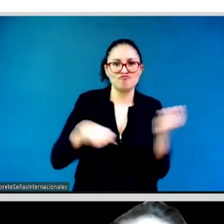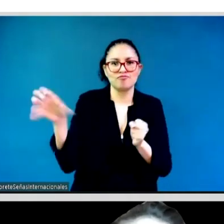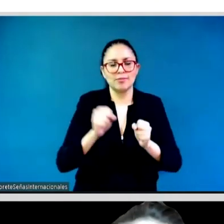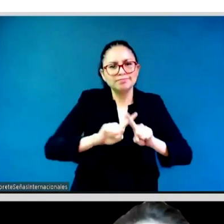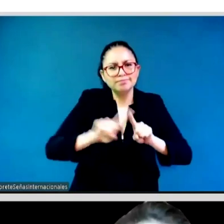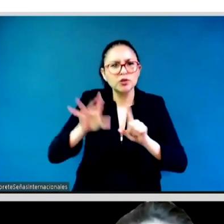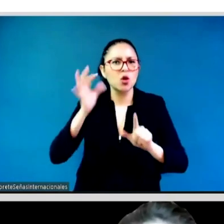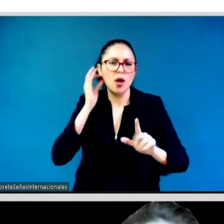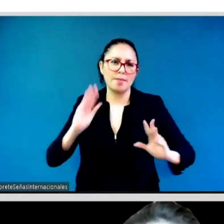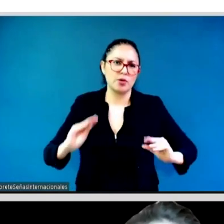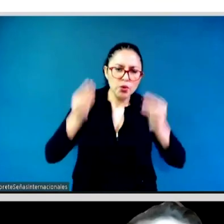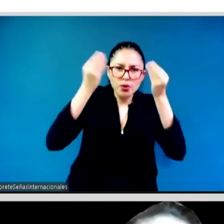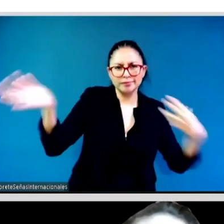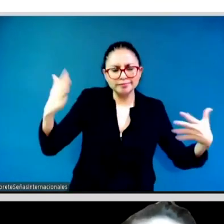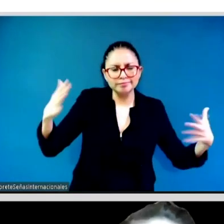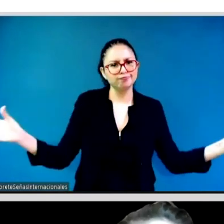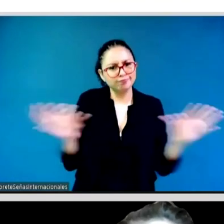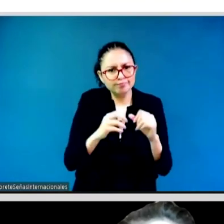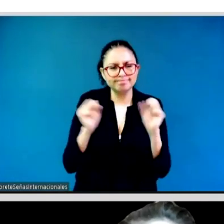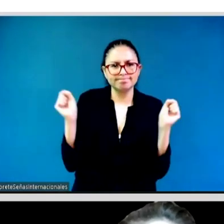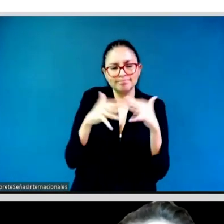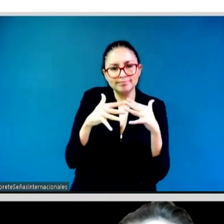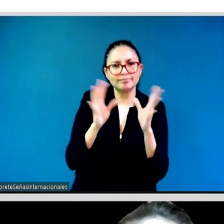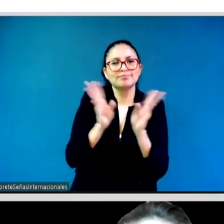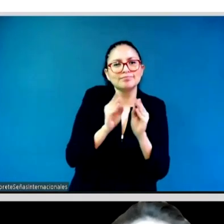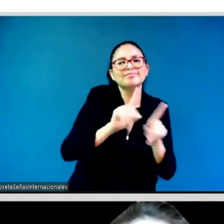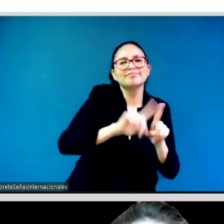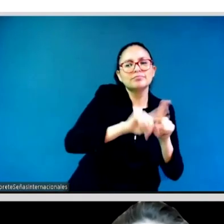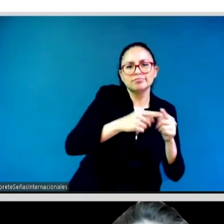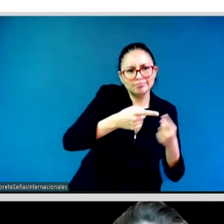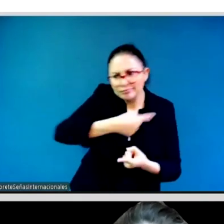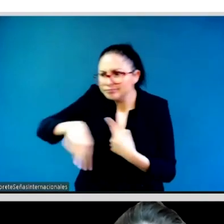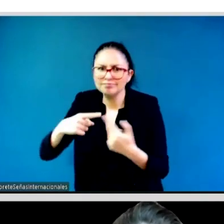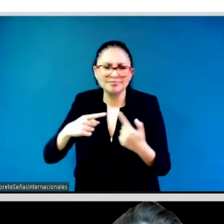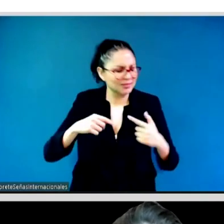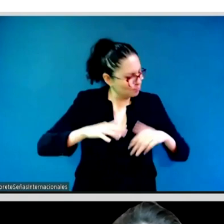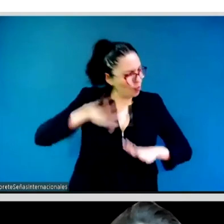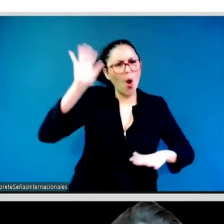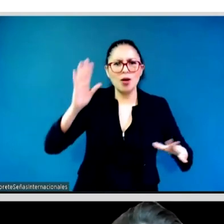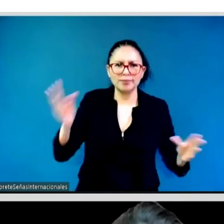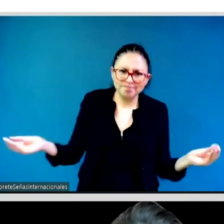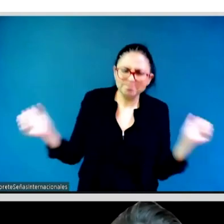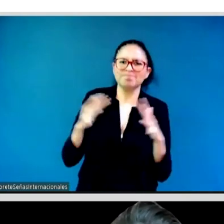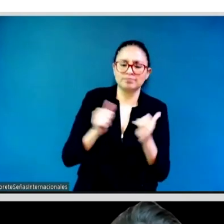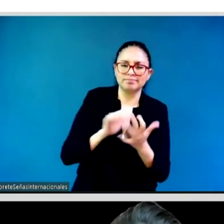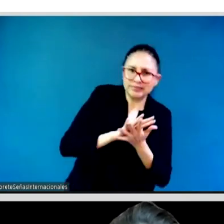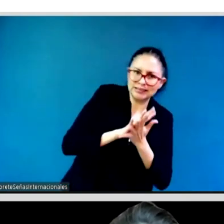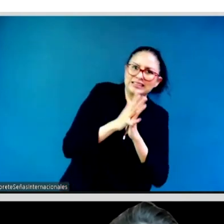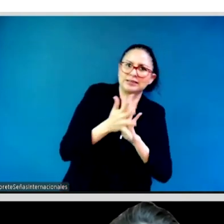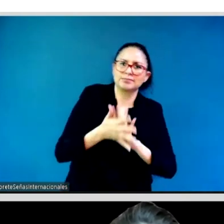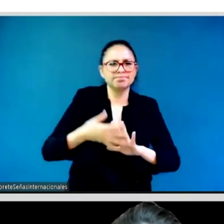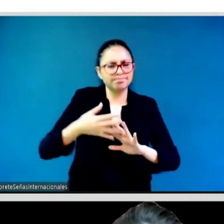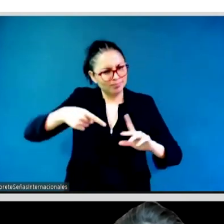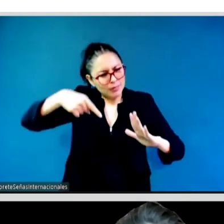to move towards transformation, which means we're not just there to be participating in something that's already